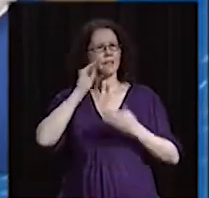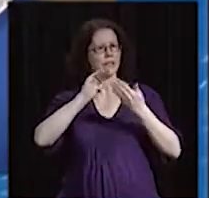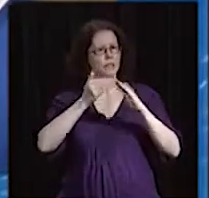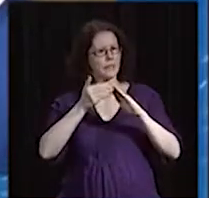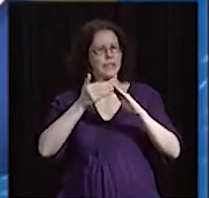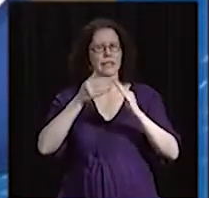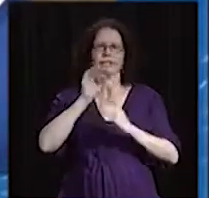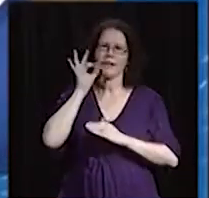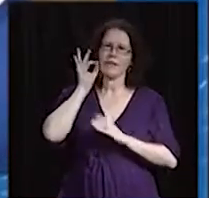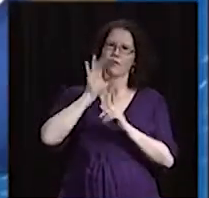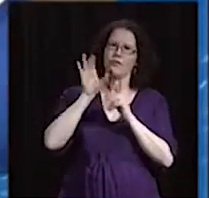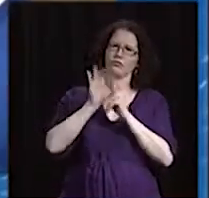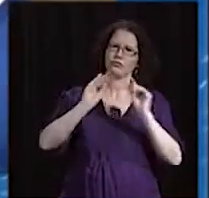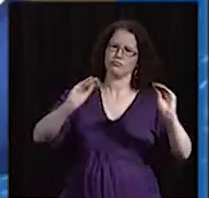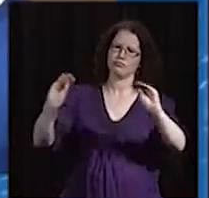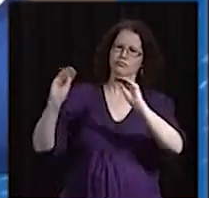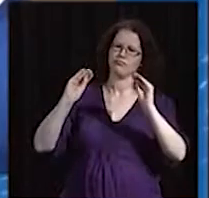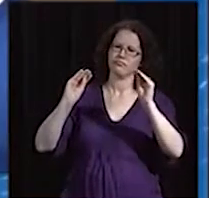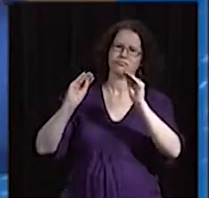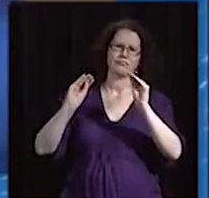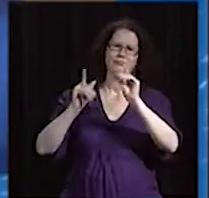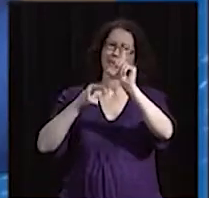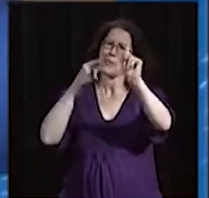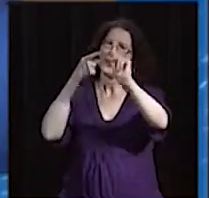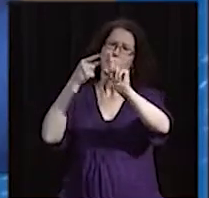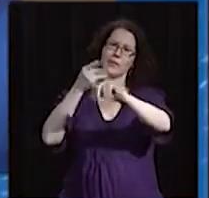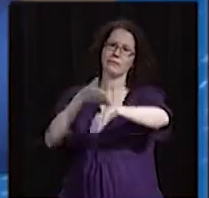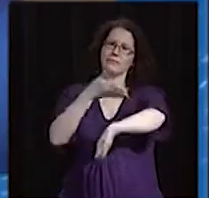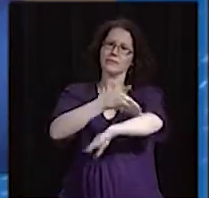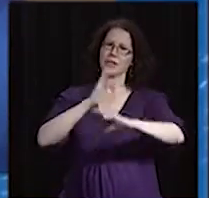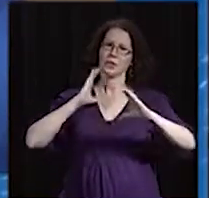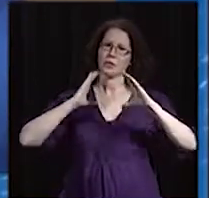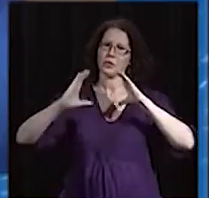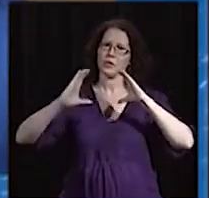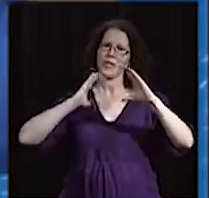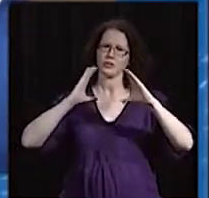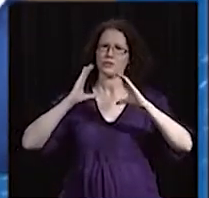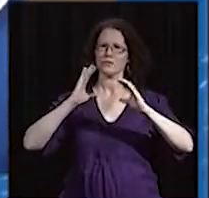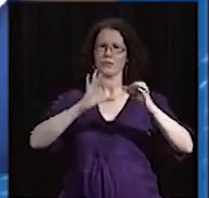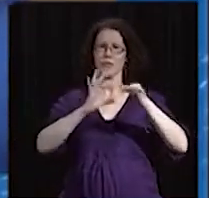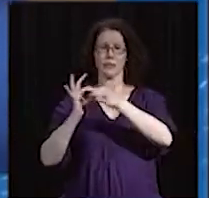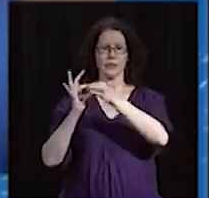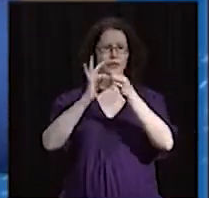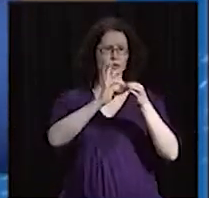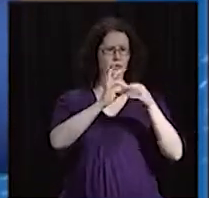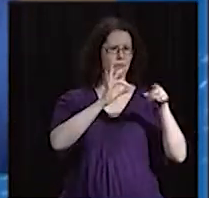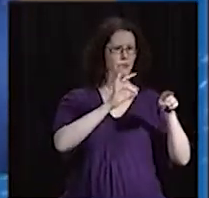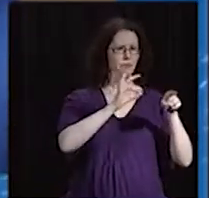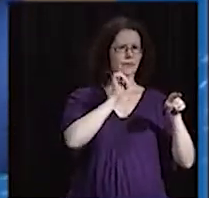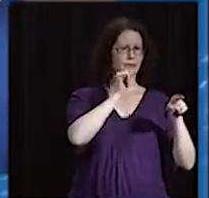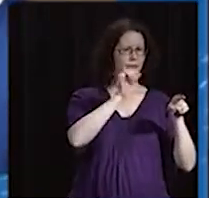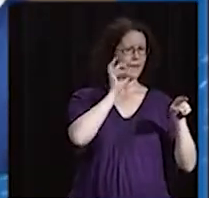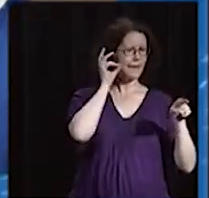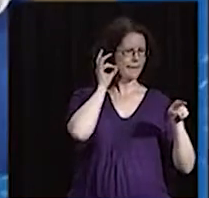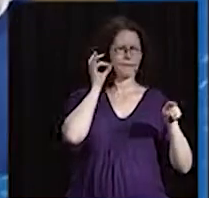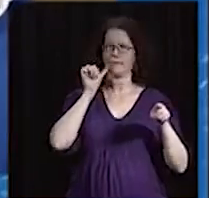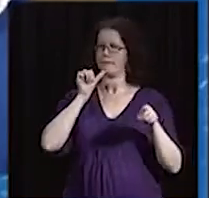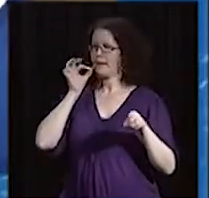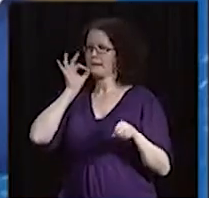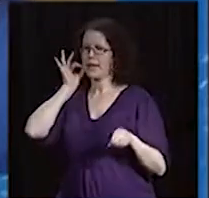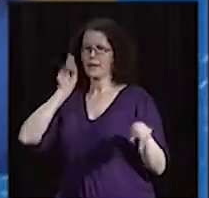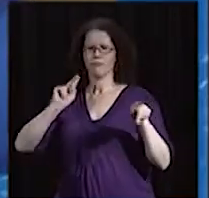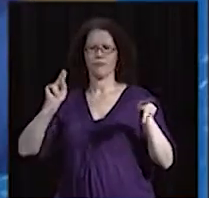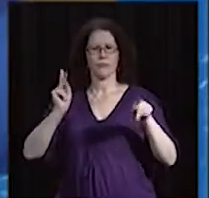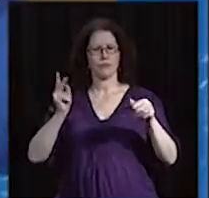foster better communication, better relationships between Mi'kmaq people or Aboriginal people and non